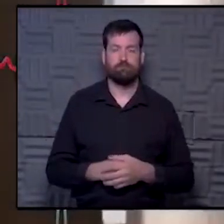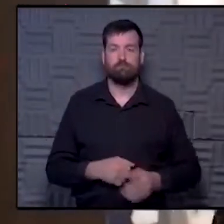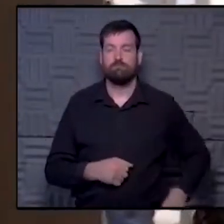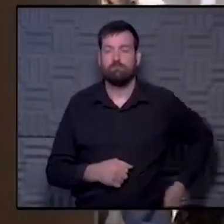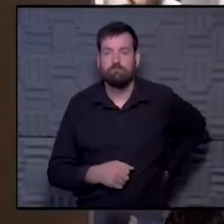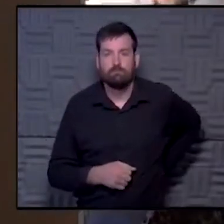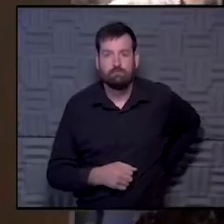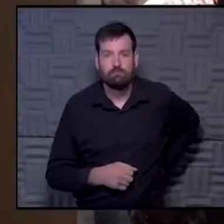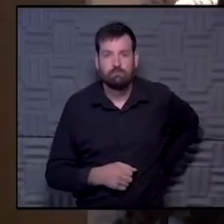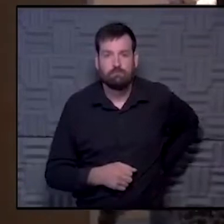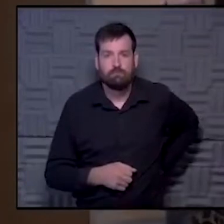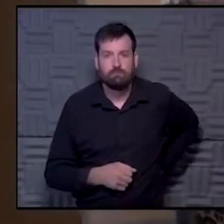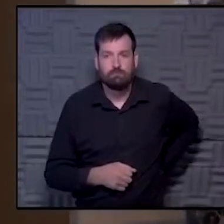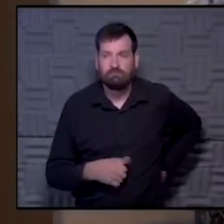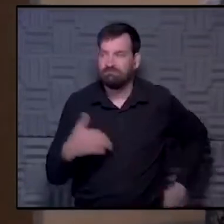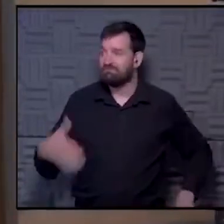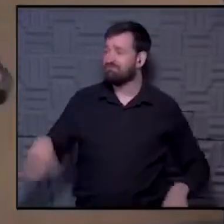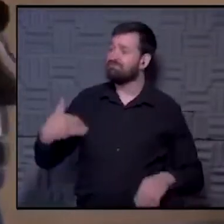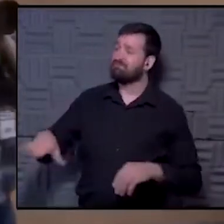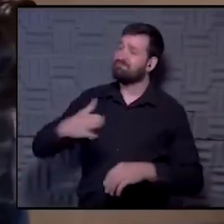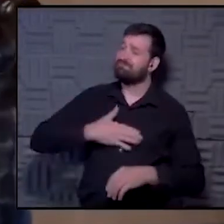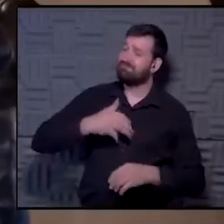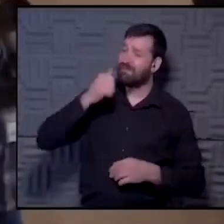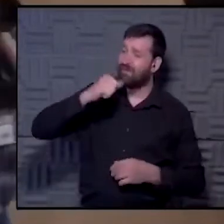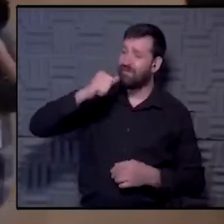Sweetheart. There's my girl.